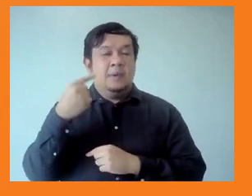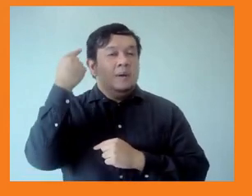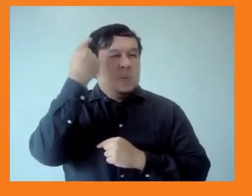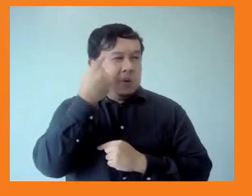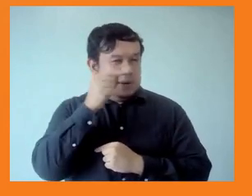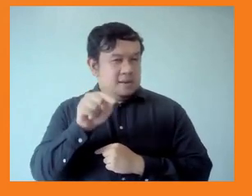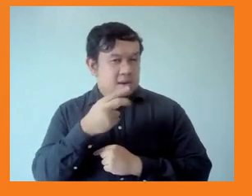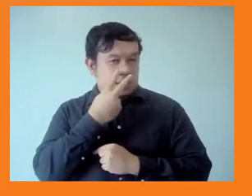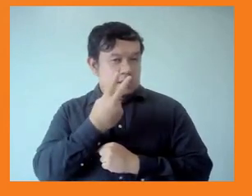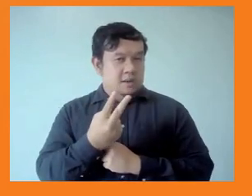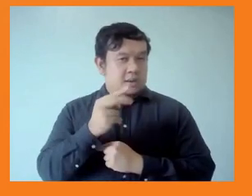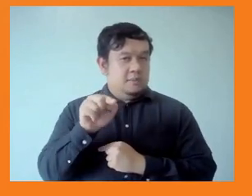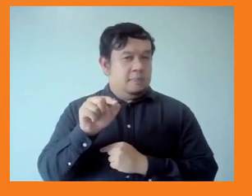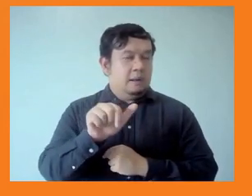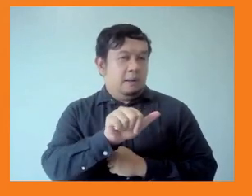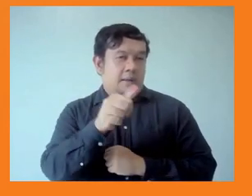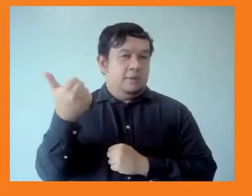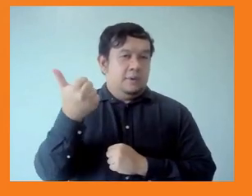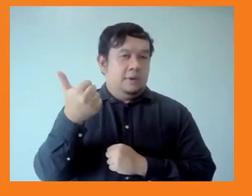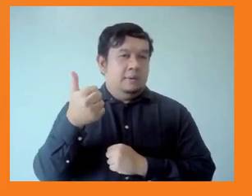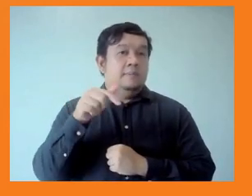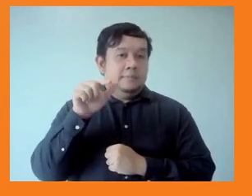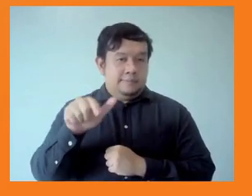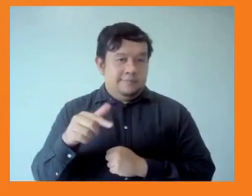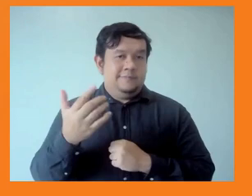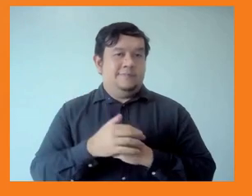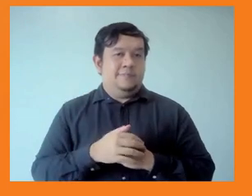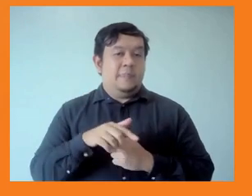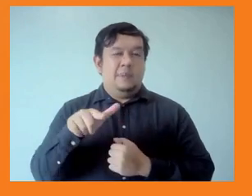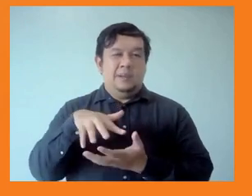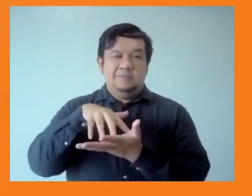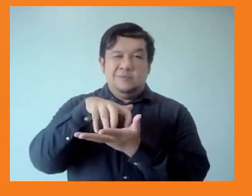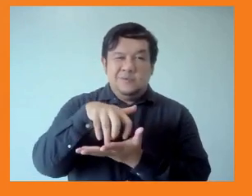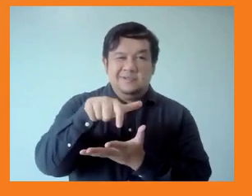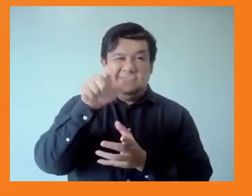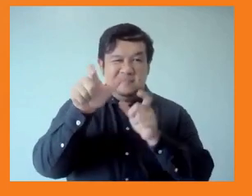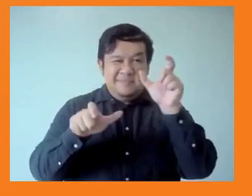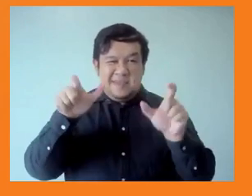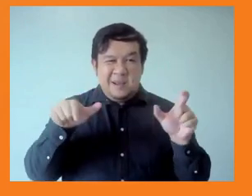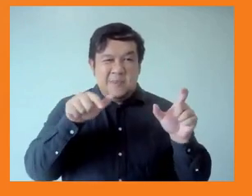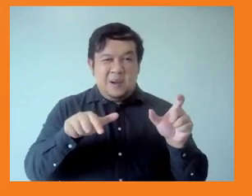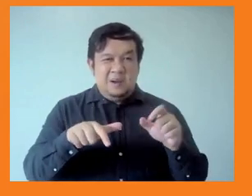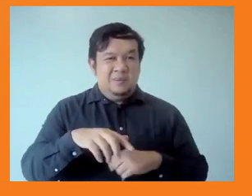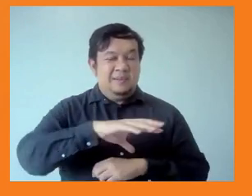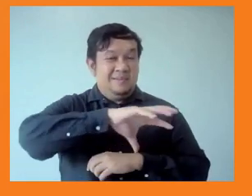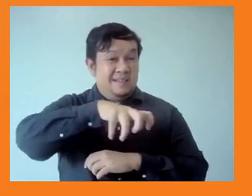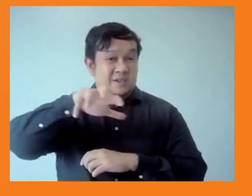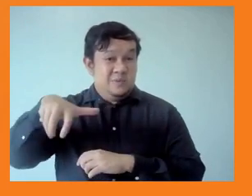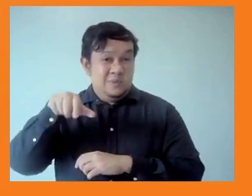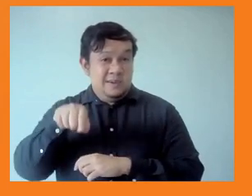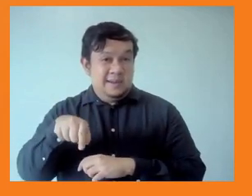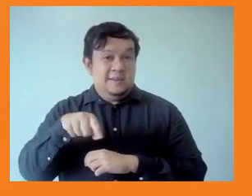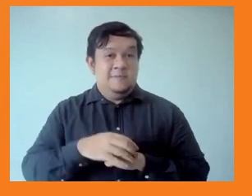or HIC status, or you're looking at vulnerable populations within countries, billionaires have captured all this